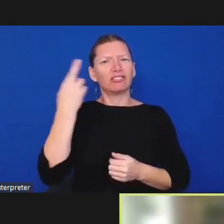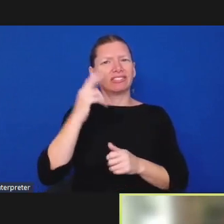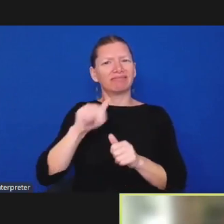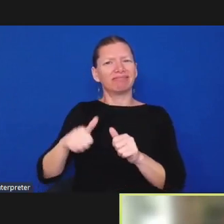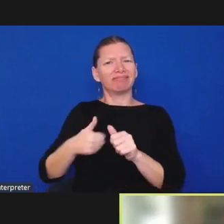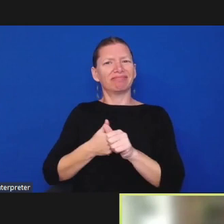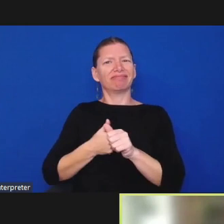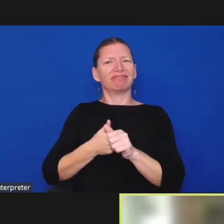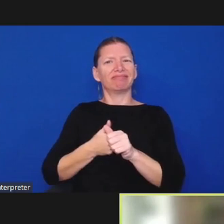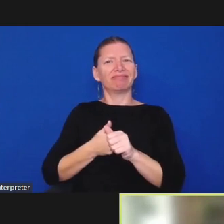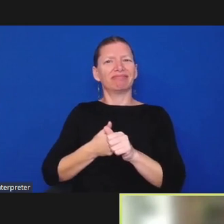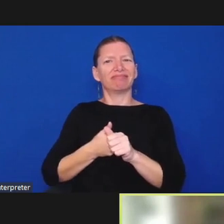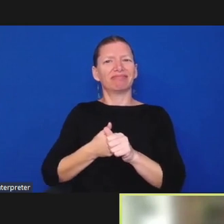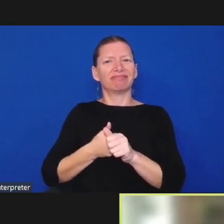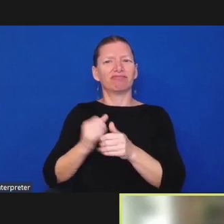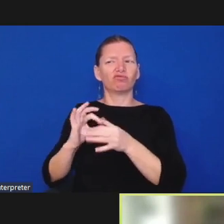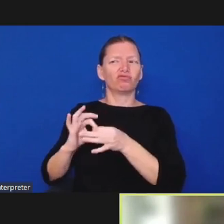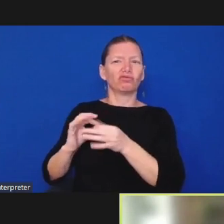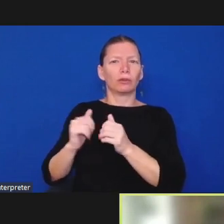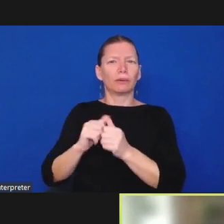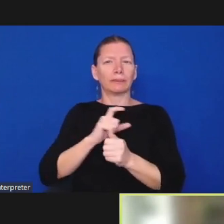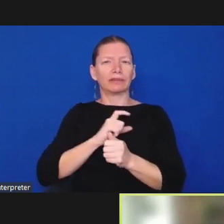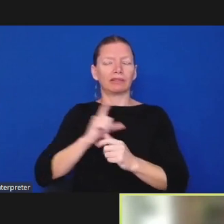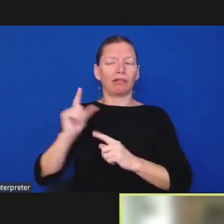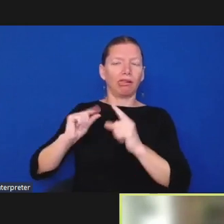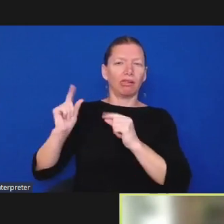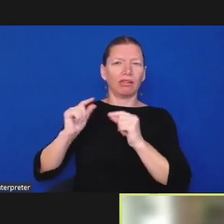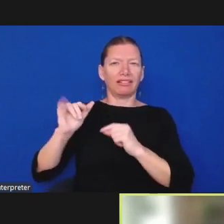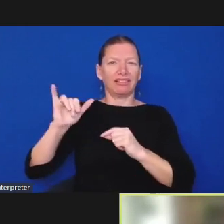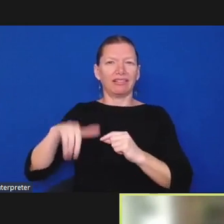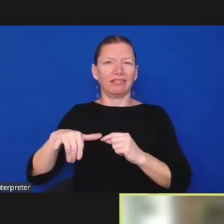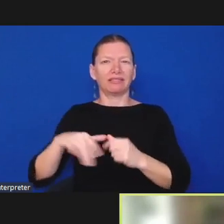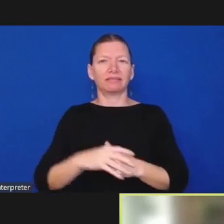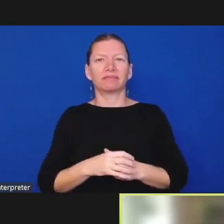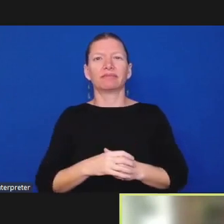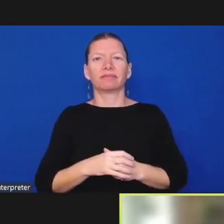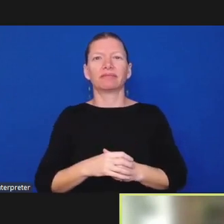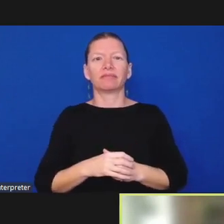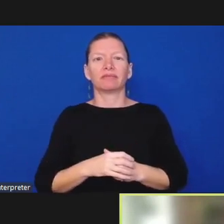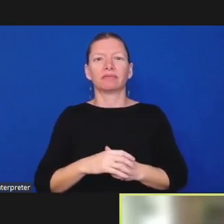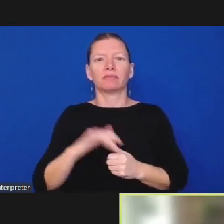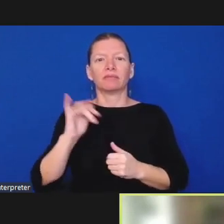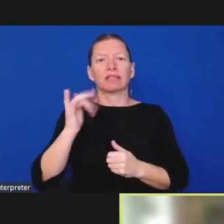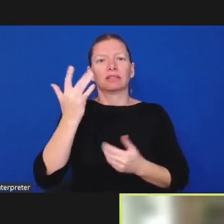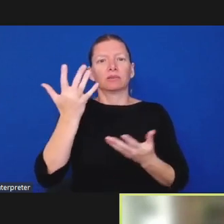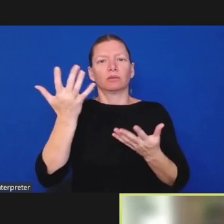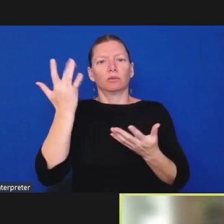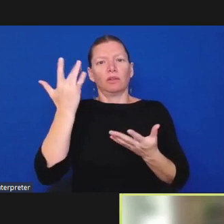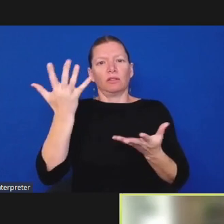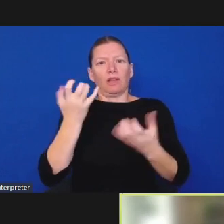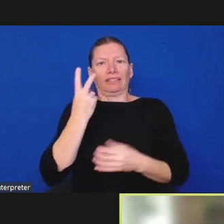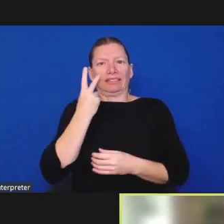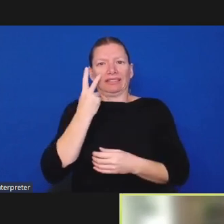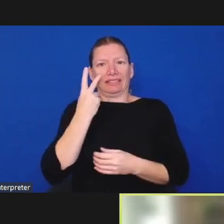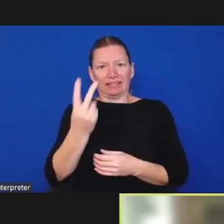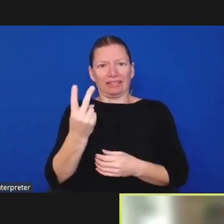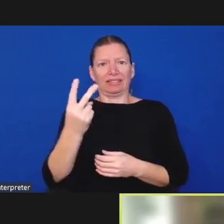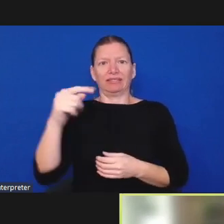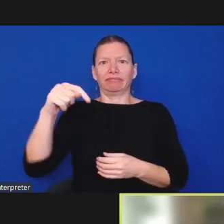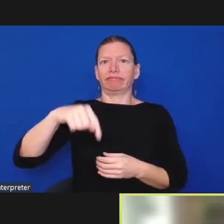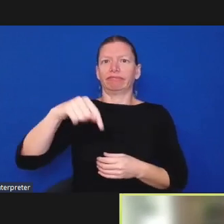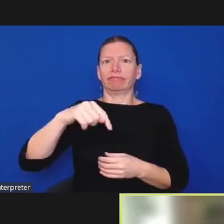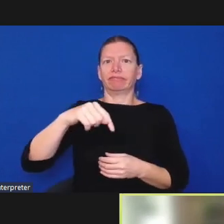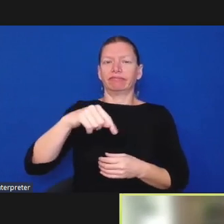to see a civilian oversight board soften those lines uh whatever is uh whatever